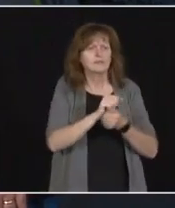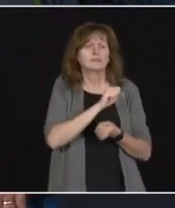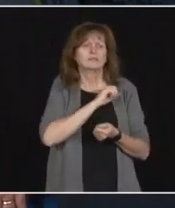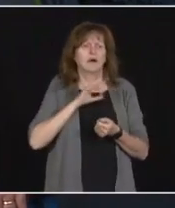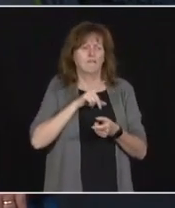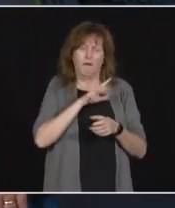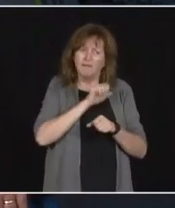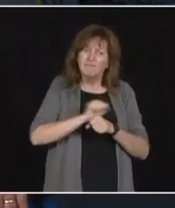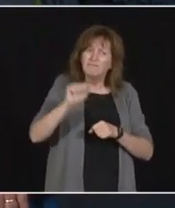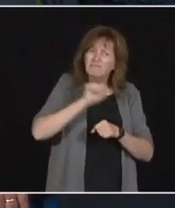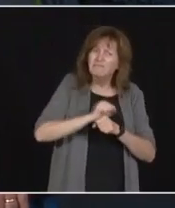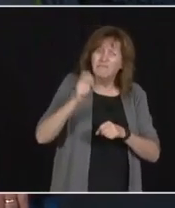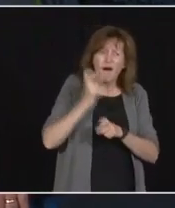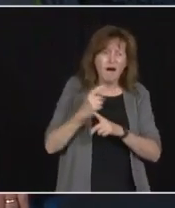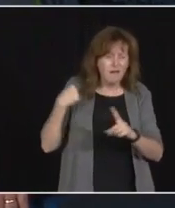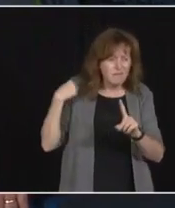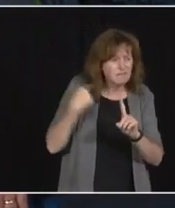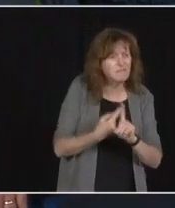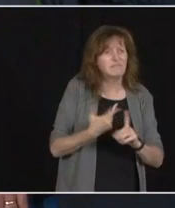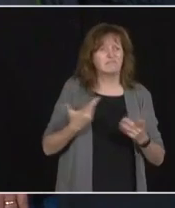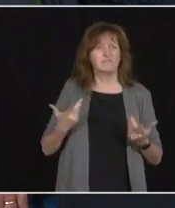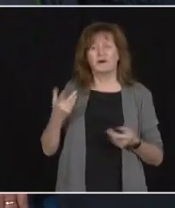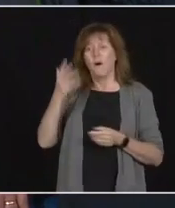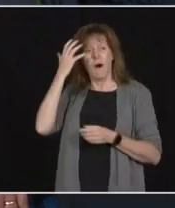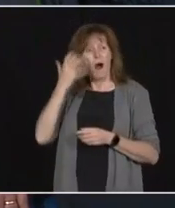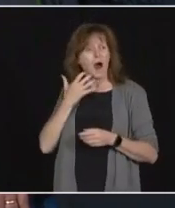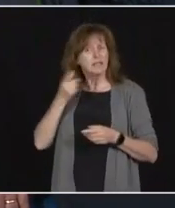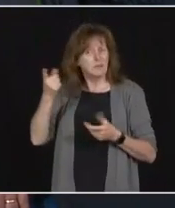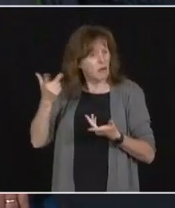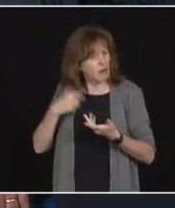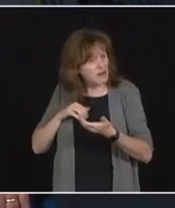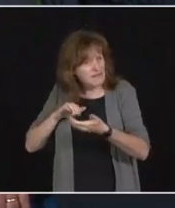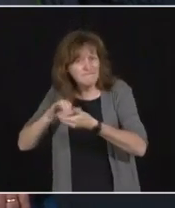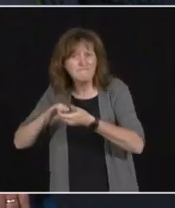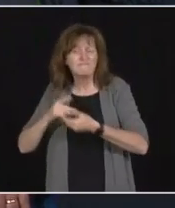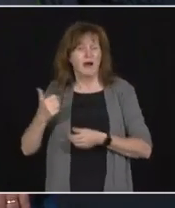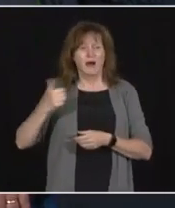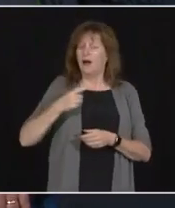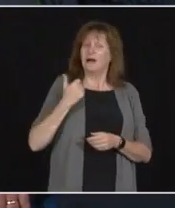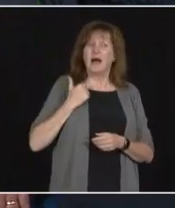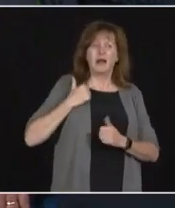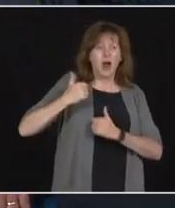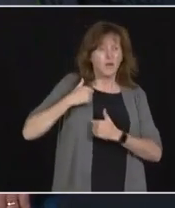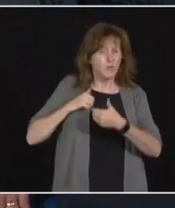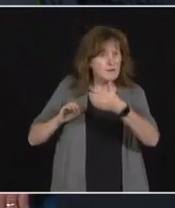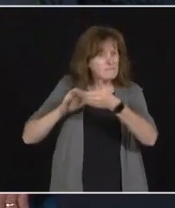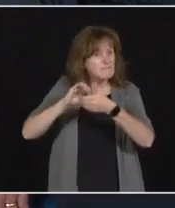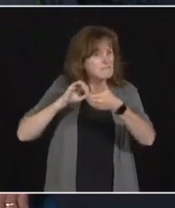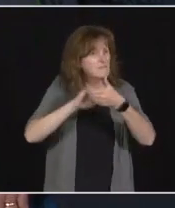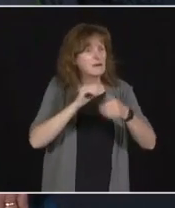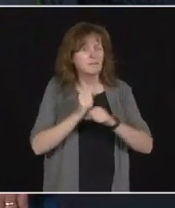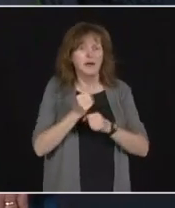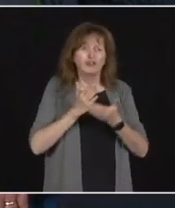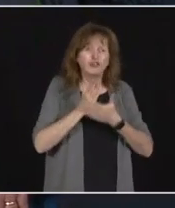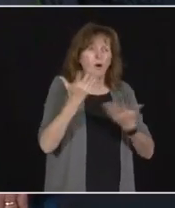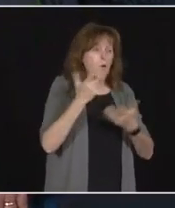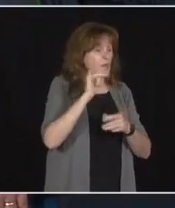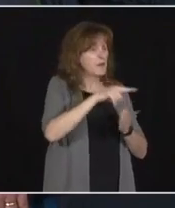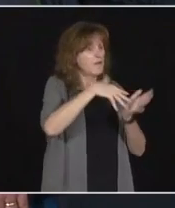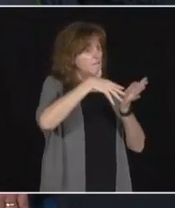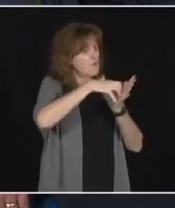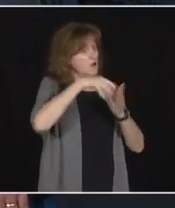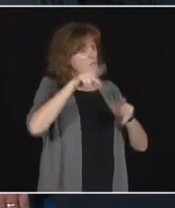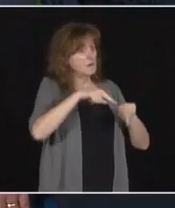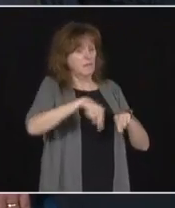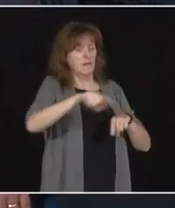and the Canadian Armed Forces to keep our most vulnerable safe. Thank you. And now will pass it over to